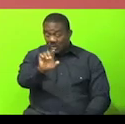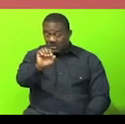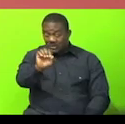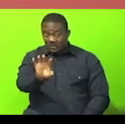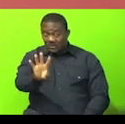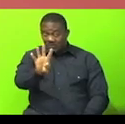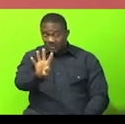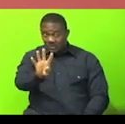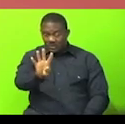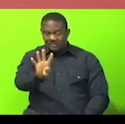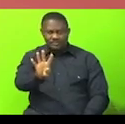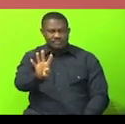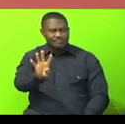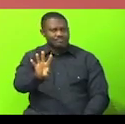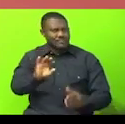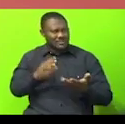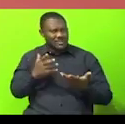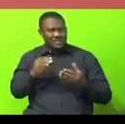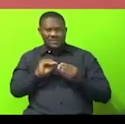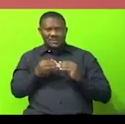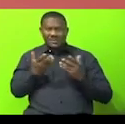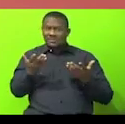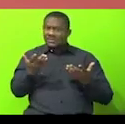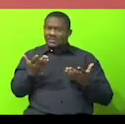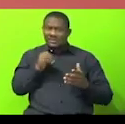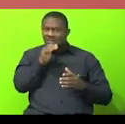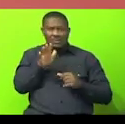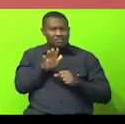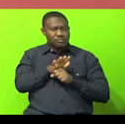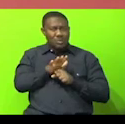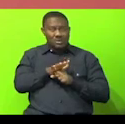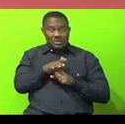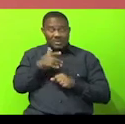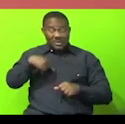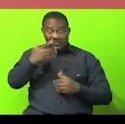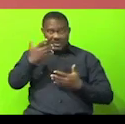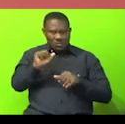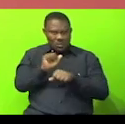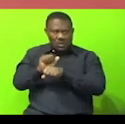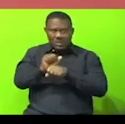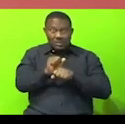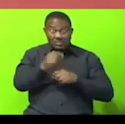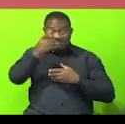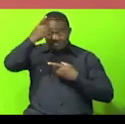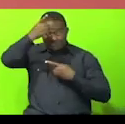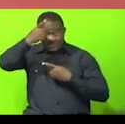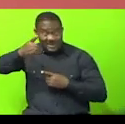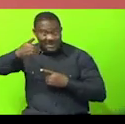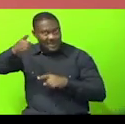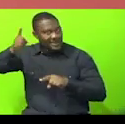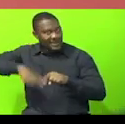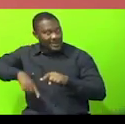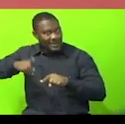numbers are not sufficient for us to take decisions. I now quote Article 104.